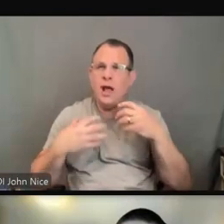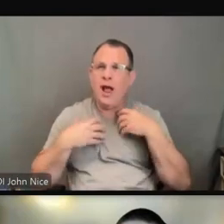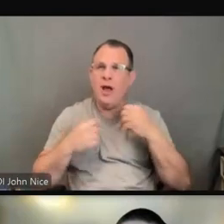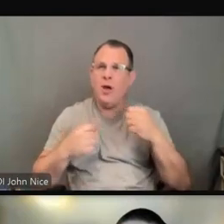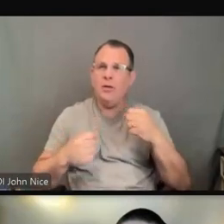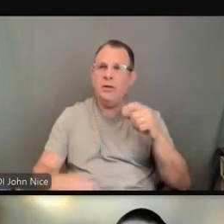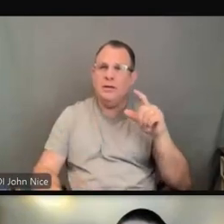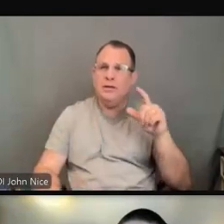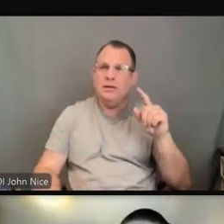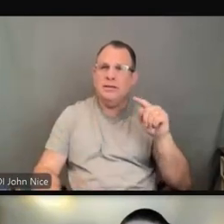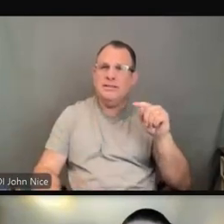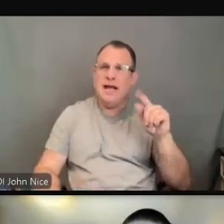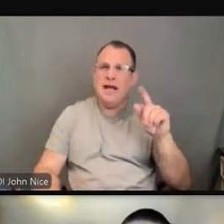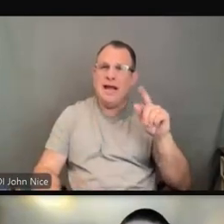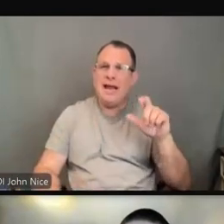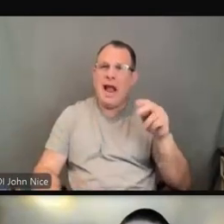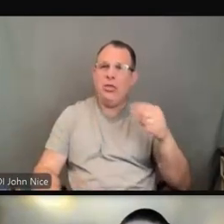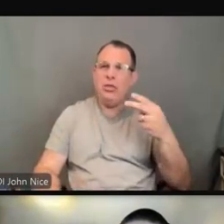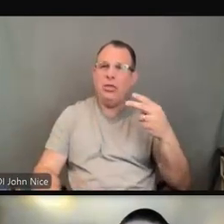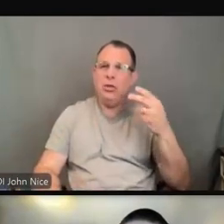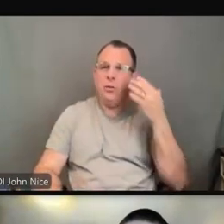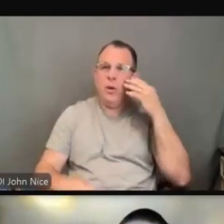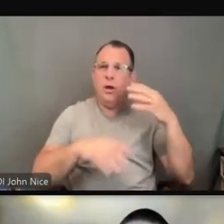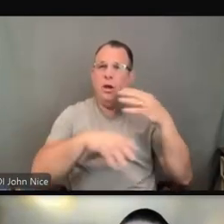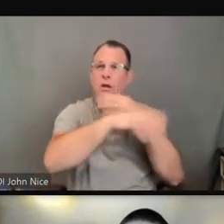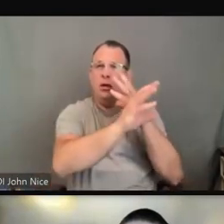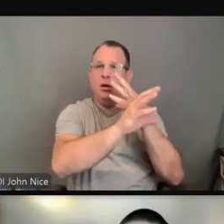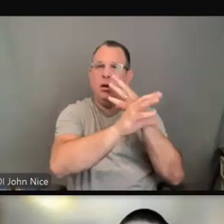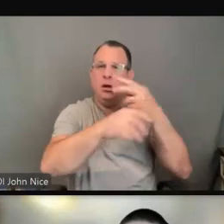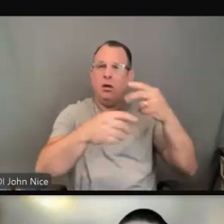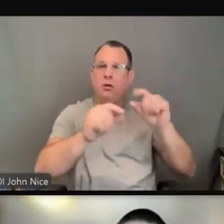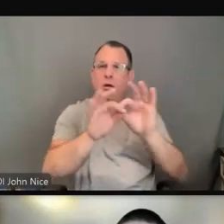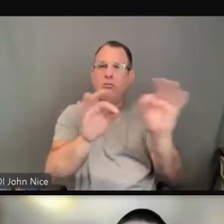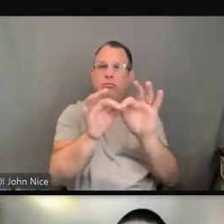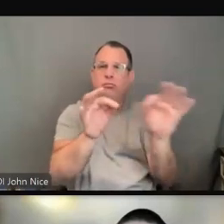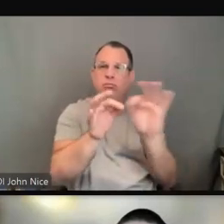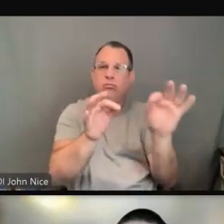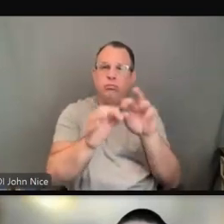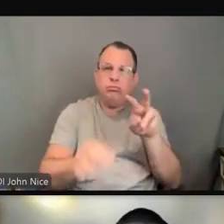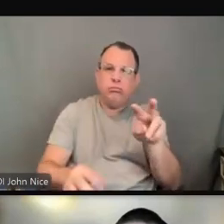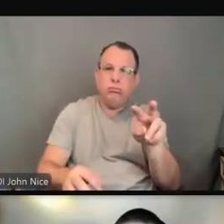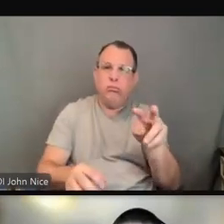Cooper, did you want to talk about that? That was on your slide about telehealth sessions.